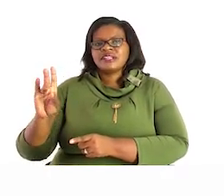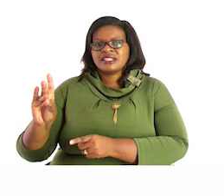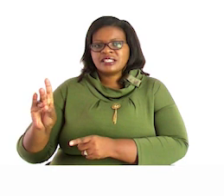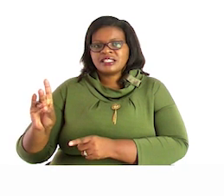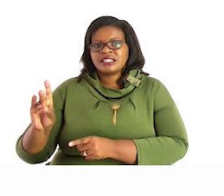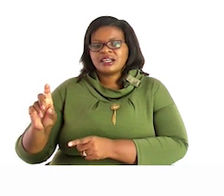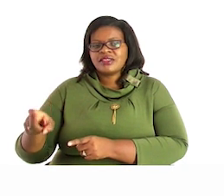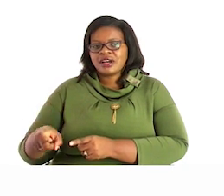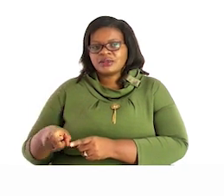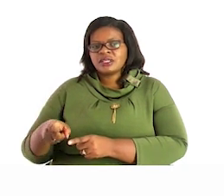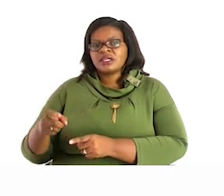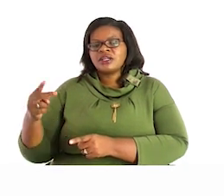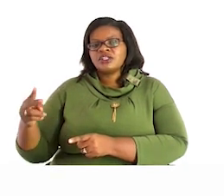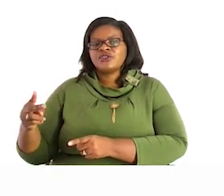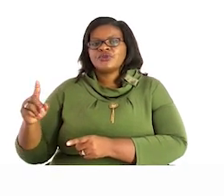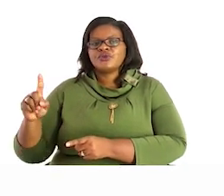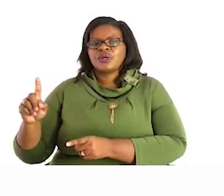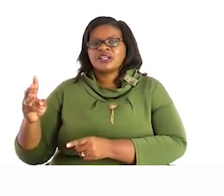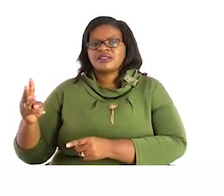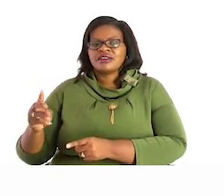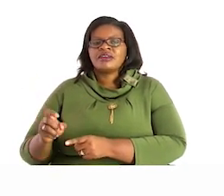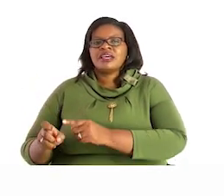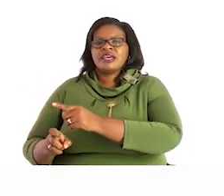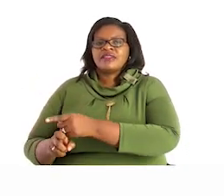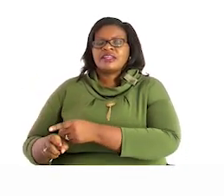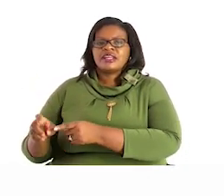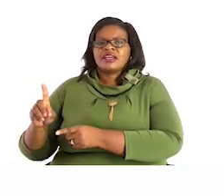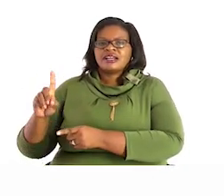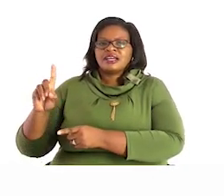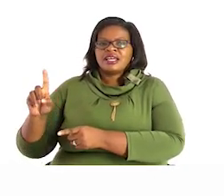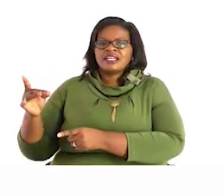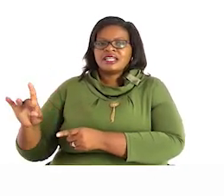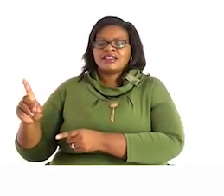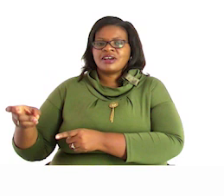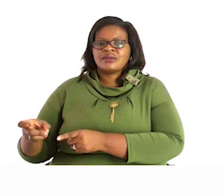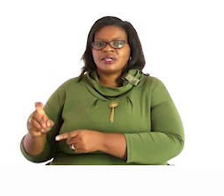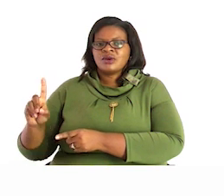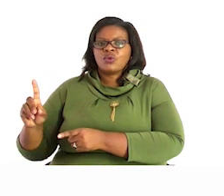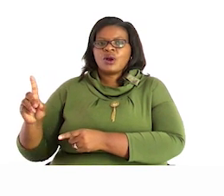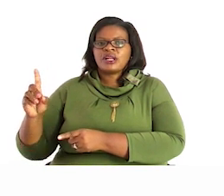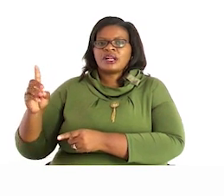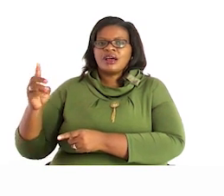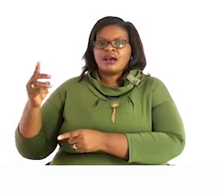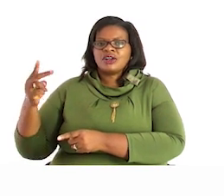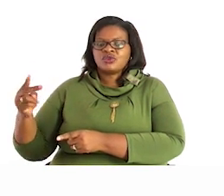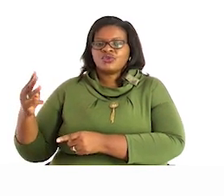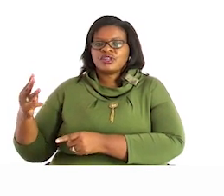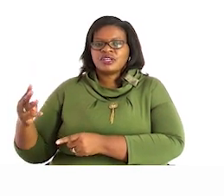123 then the last one will be 20 145 145